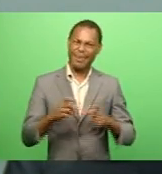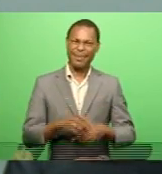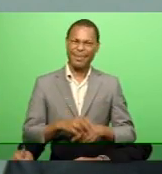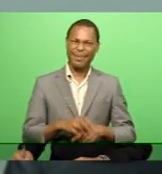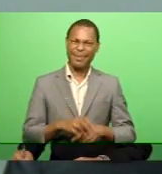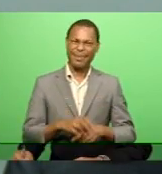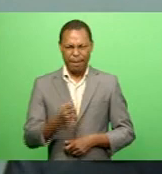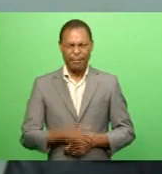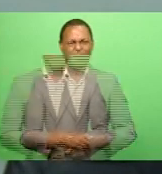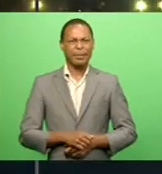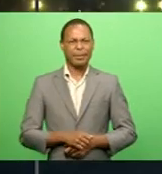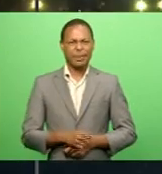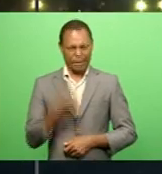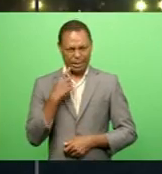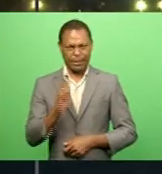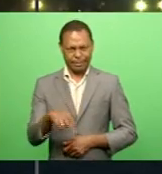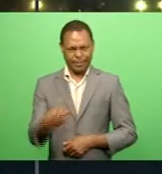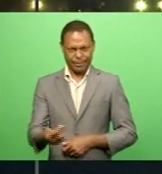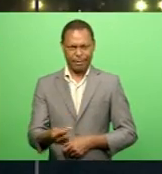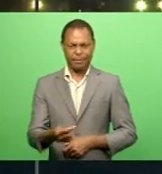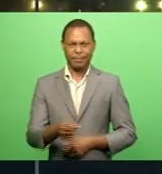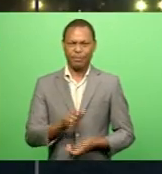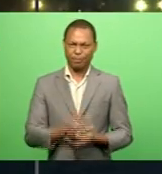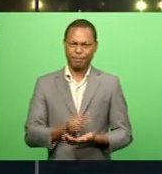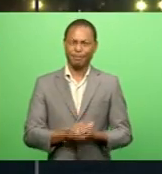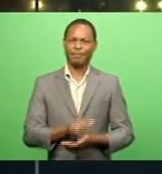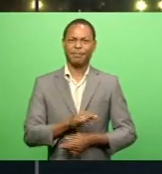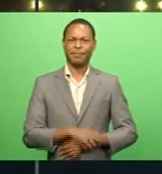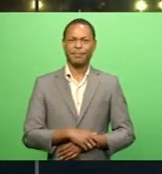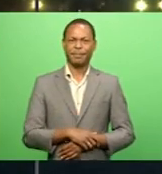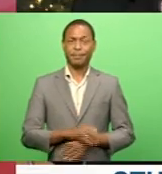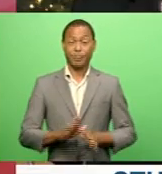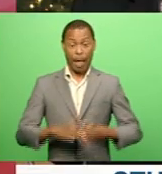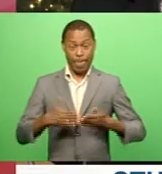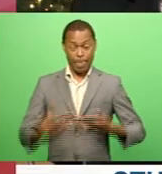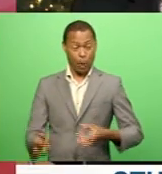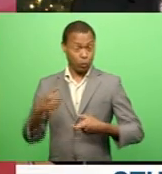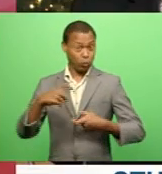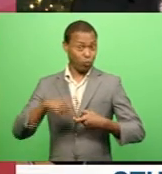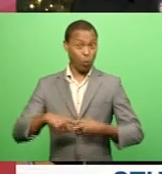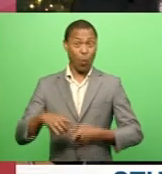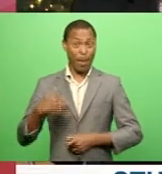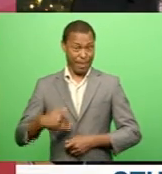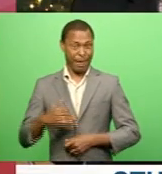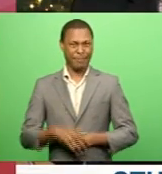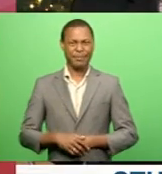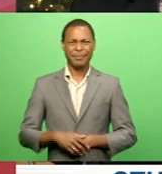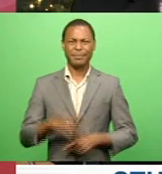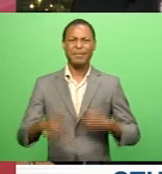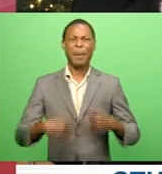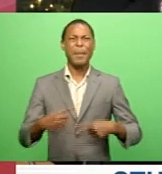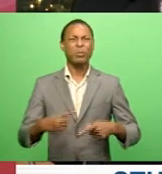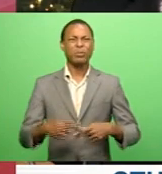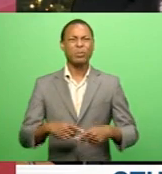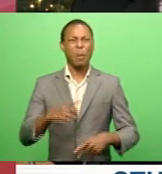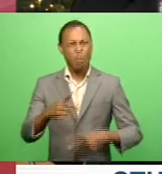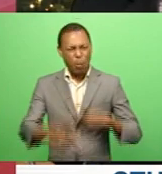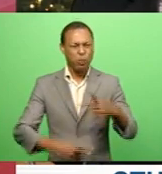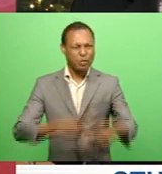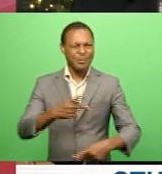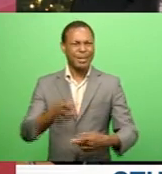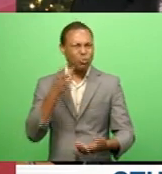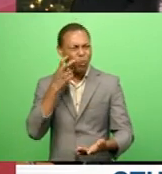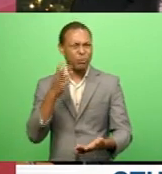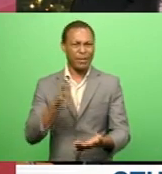verifies individuals And Kritika Kumar joins us live now Kritika, what else can you tell us about the registration